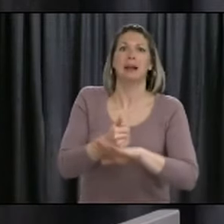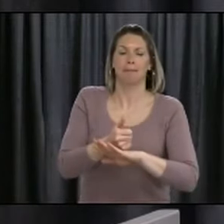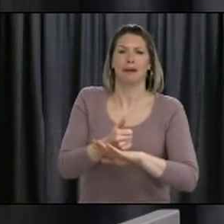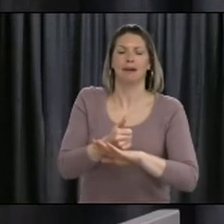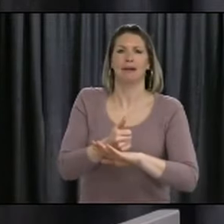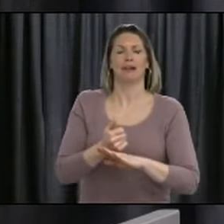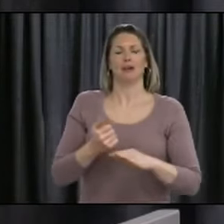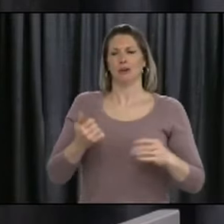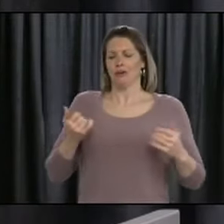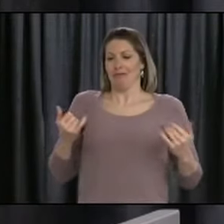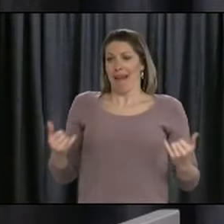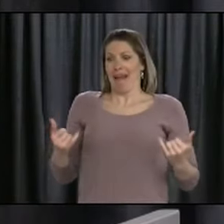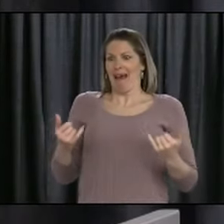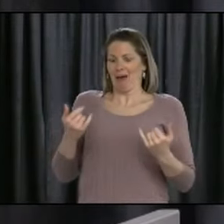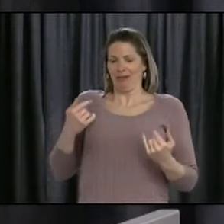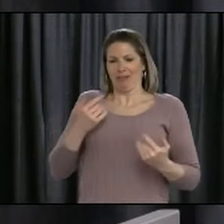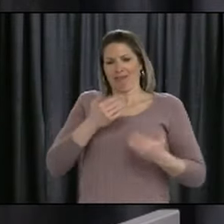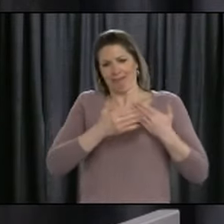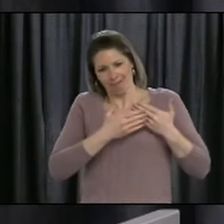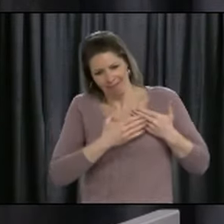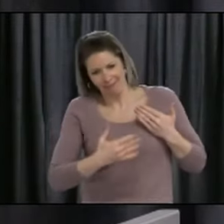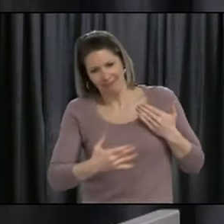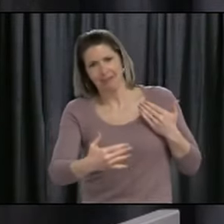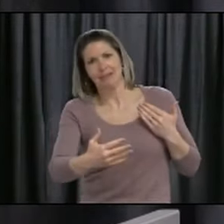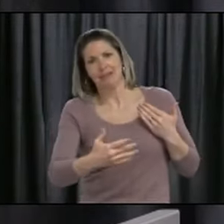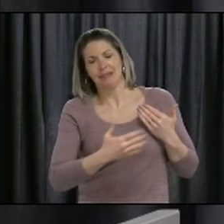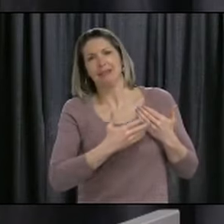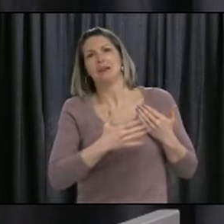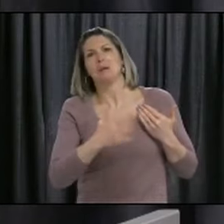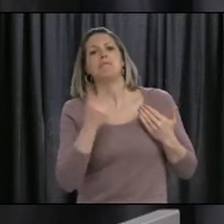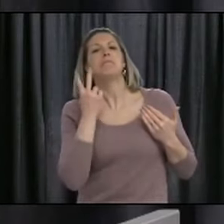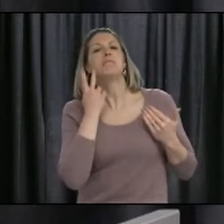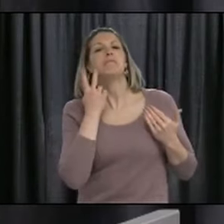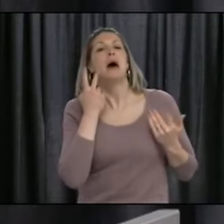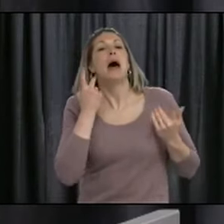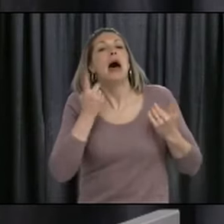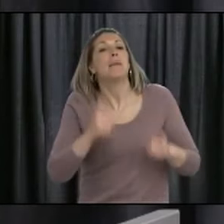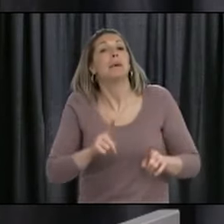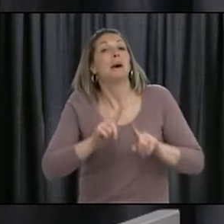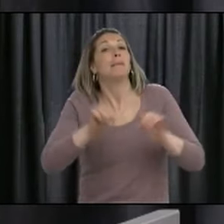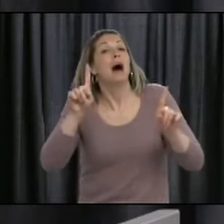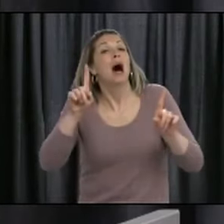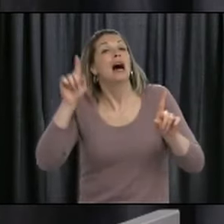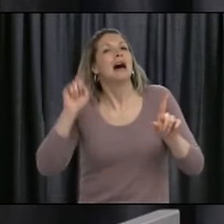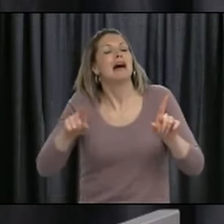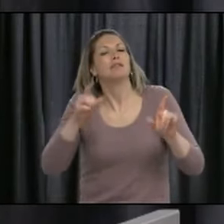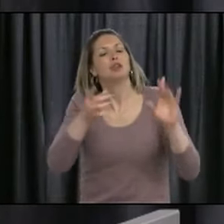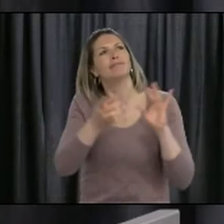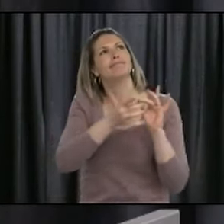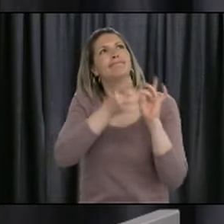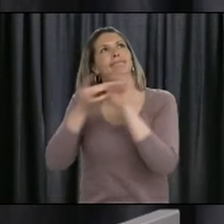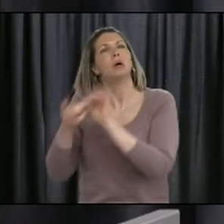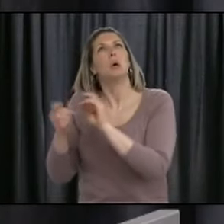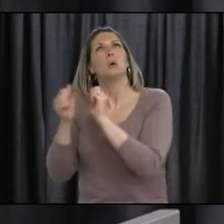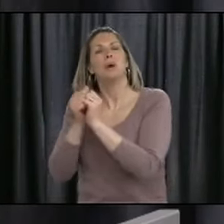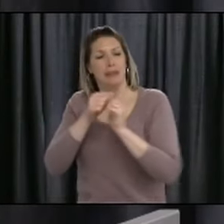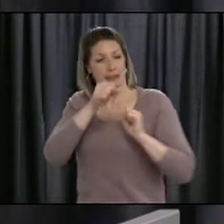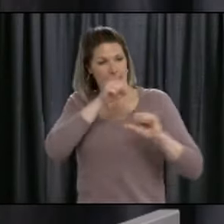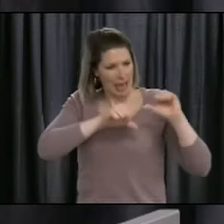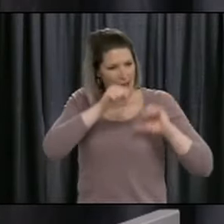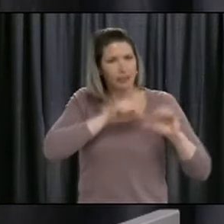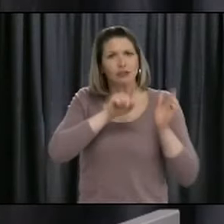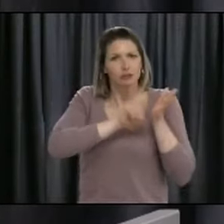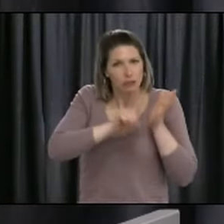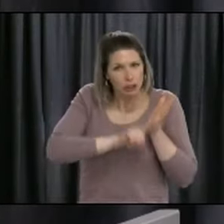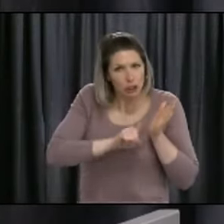levels that are laid out are based on evidence. They're founded on science, and they take a graduated approach that, if need be,